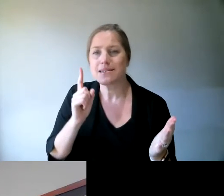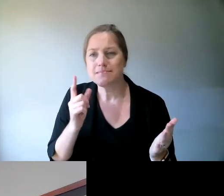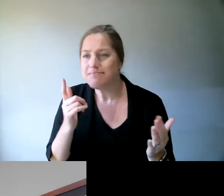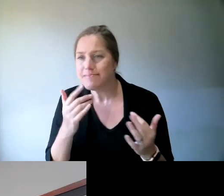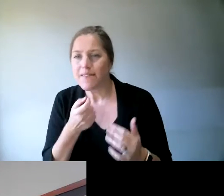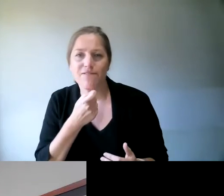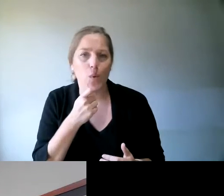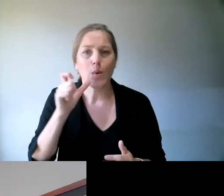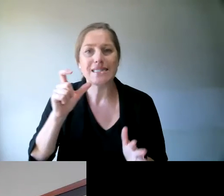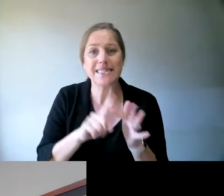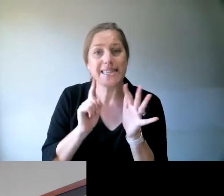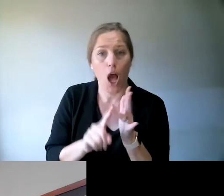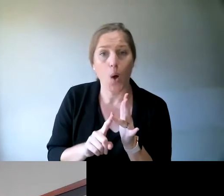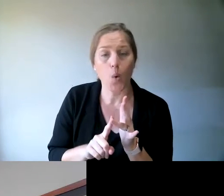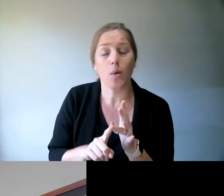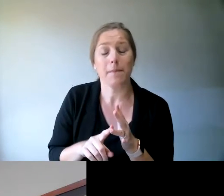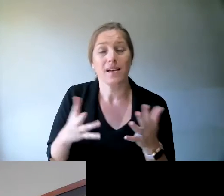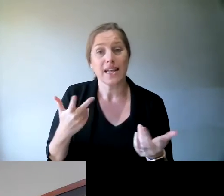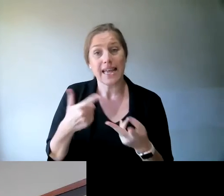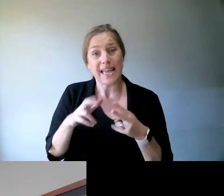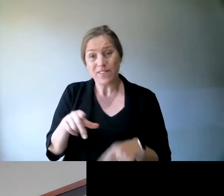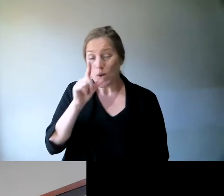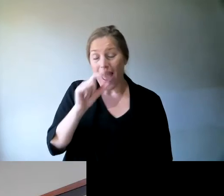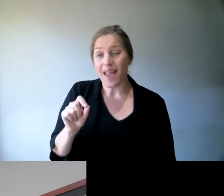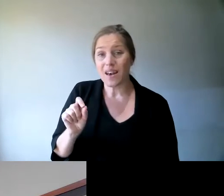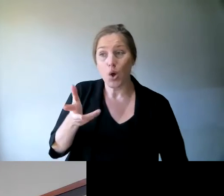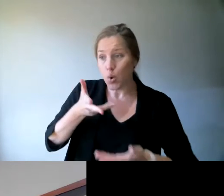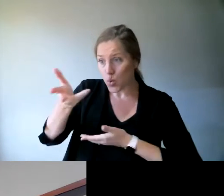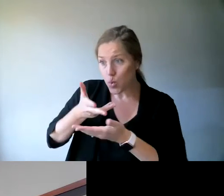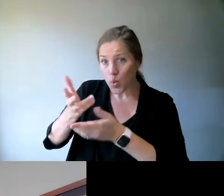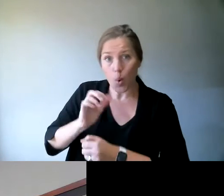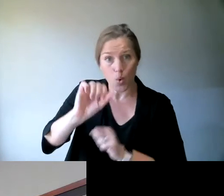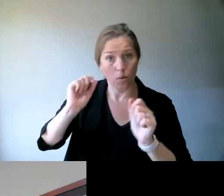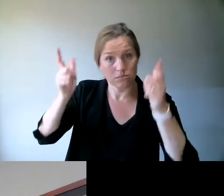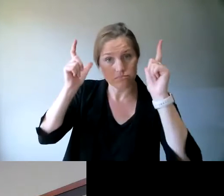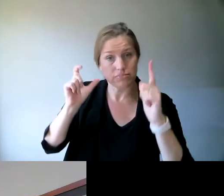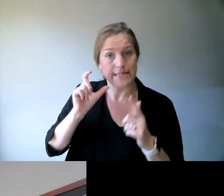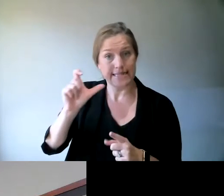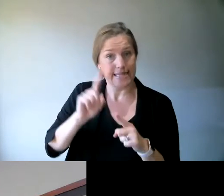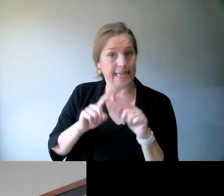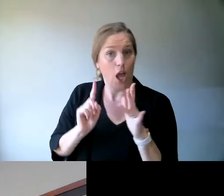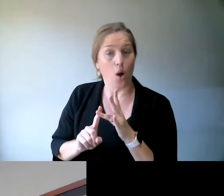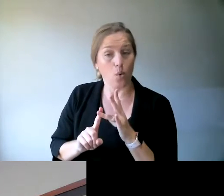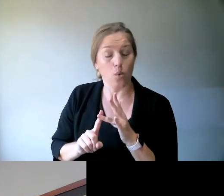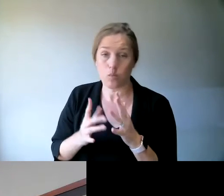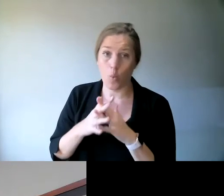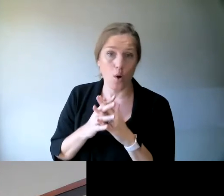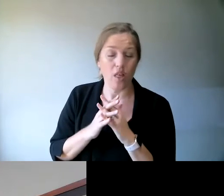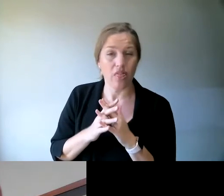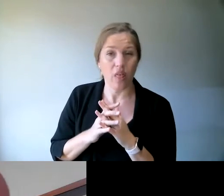to talk this up with your colleagues and with your CEO, it's not a difficult concept to grasp. It's not